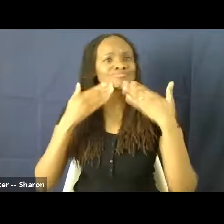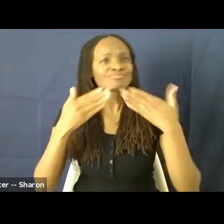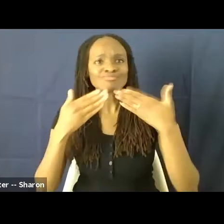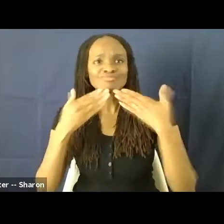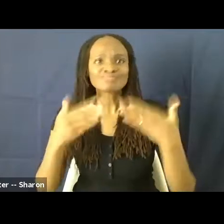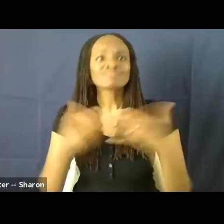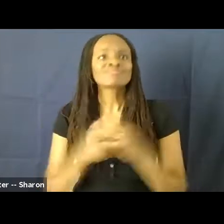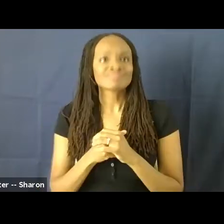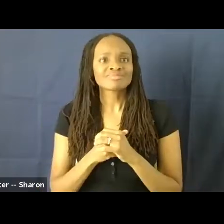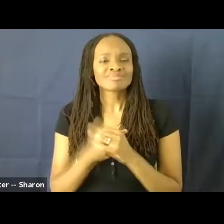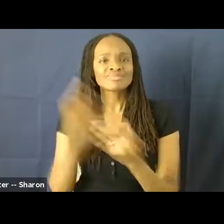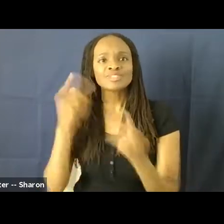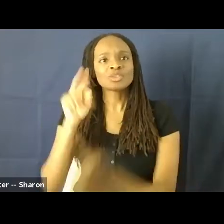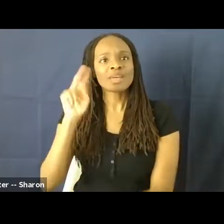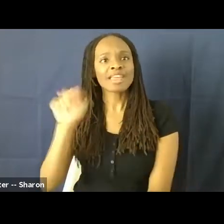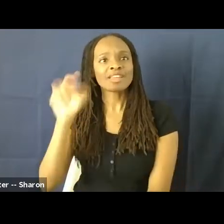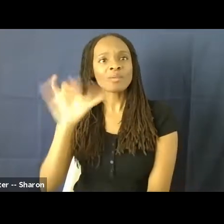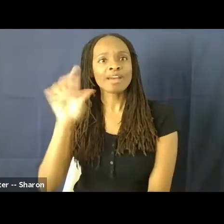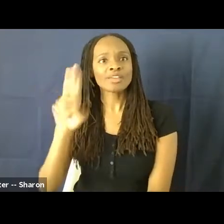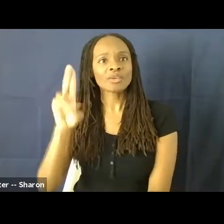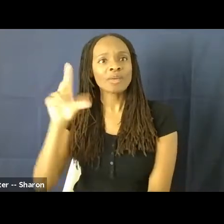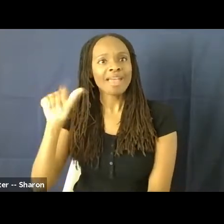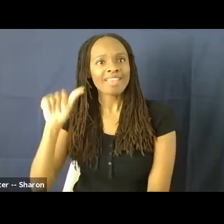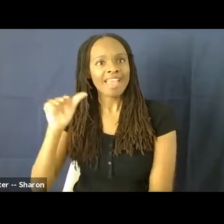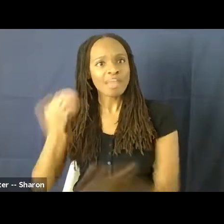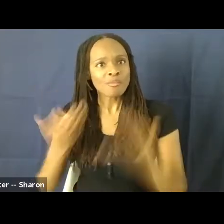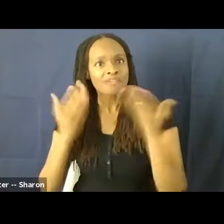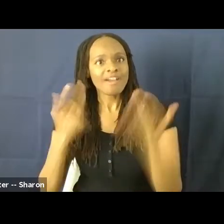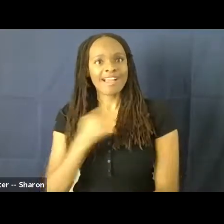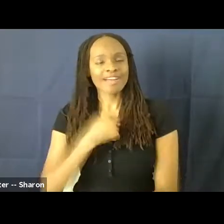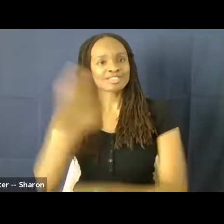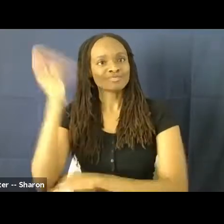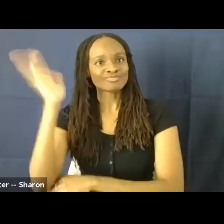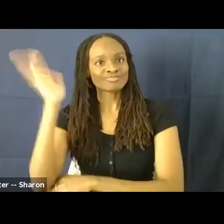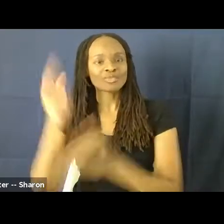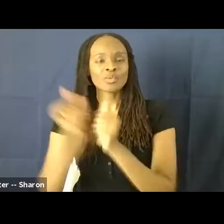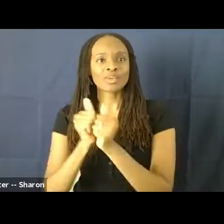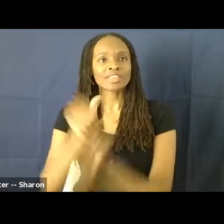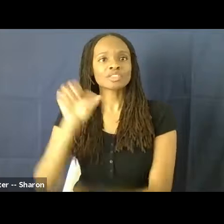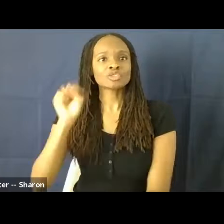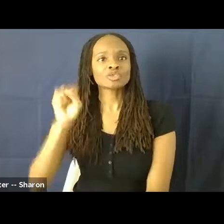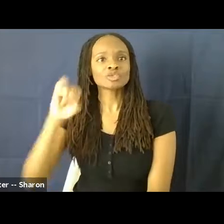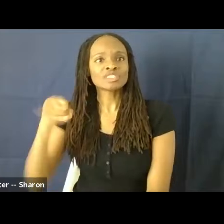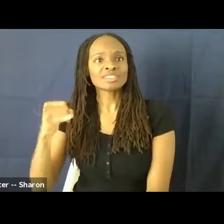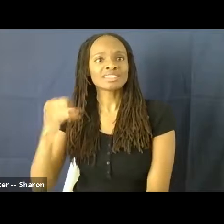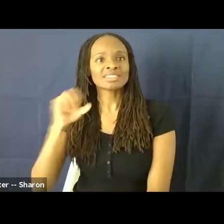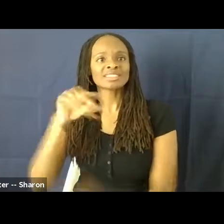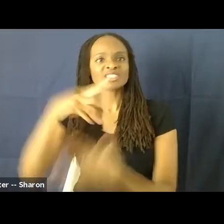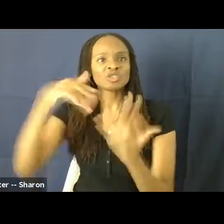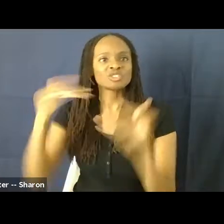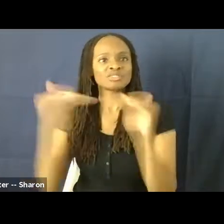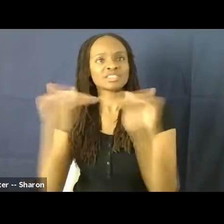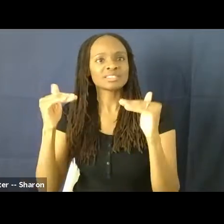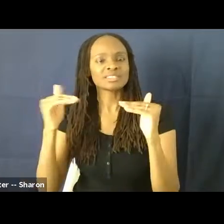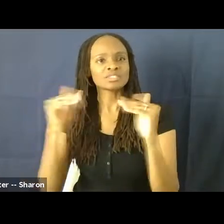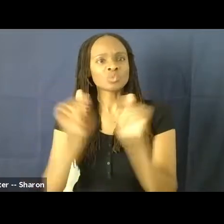NYU of LA for inviting us here today to speak with all of you about social justice, allyship, and the significant role of